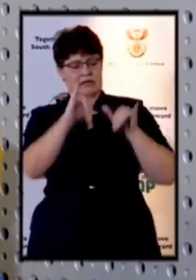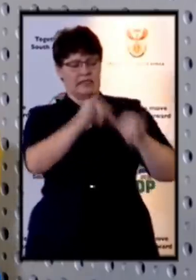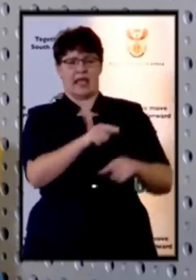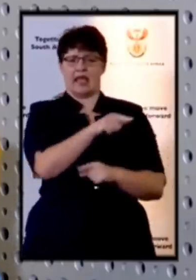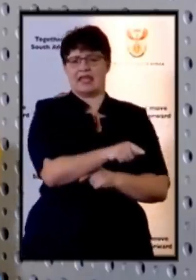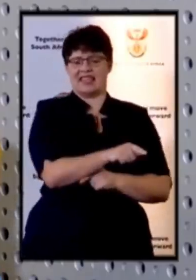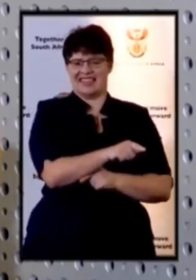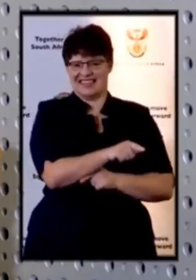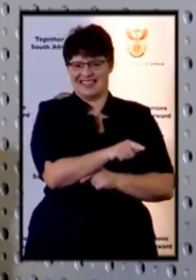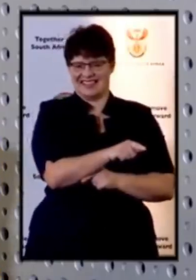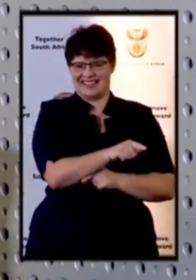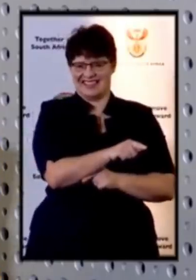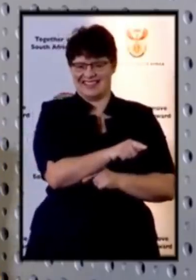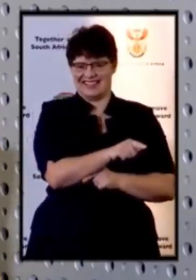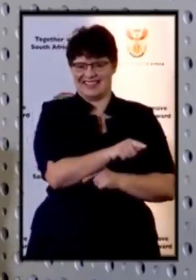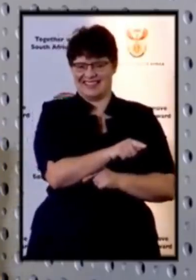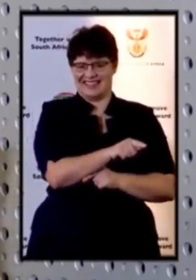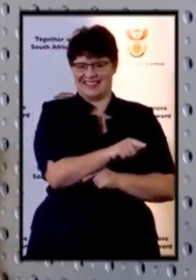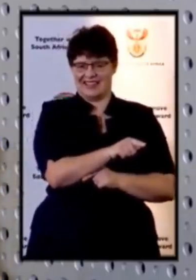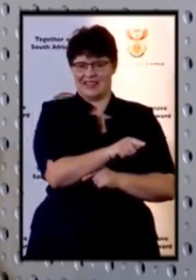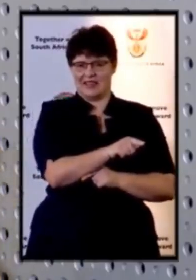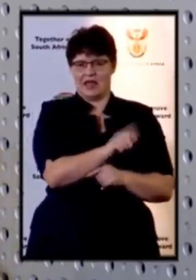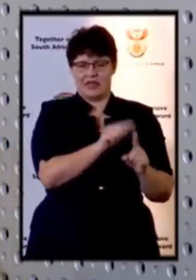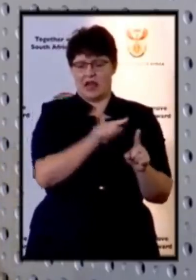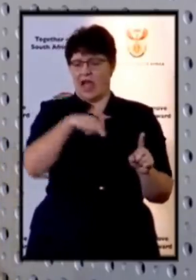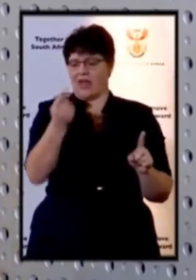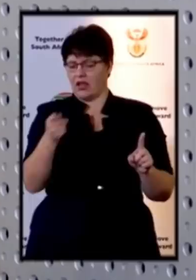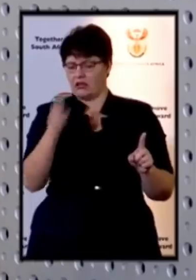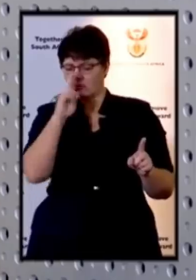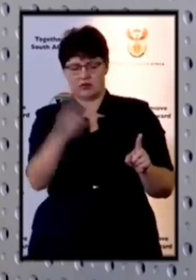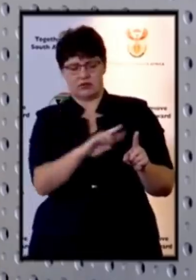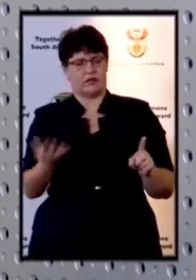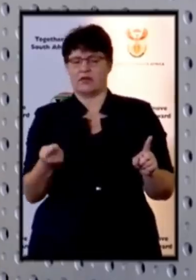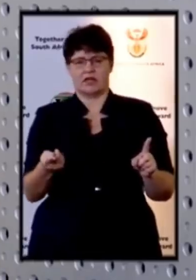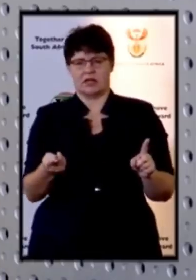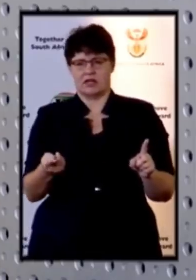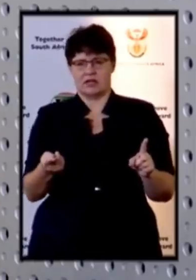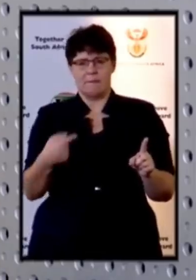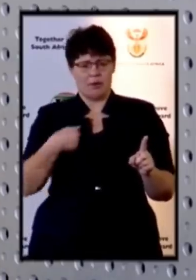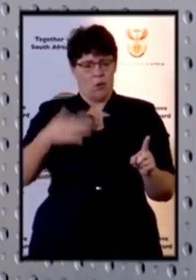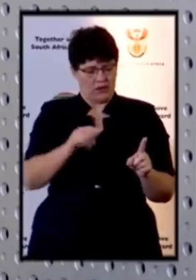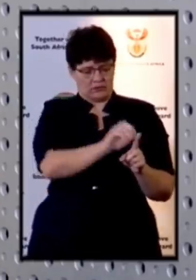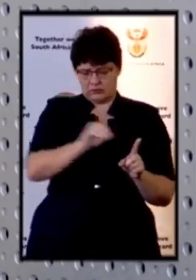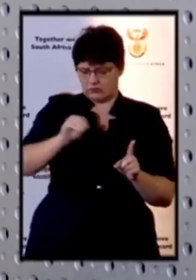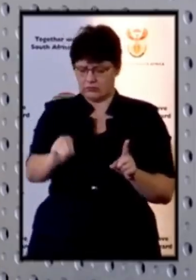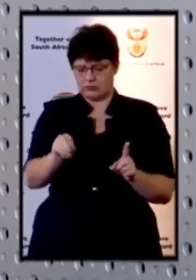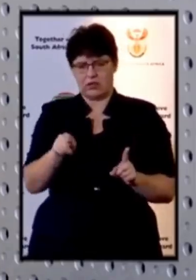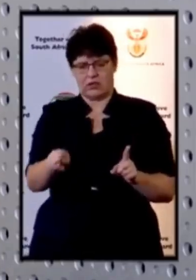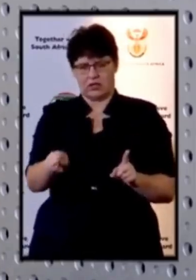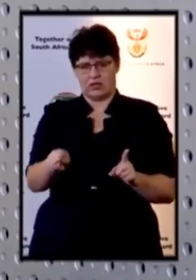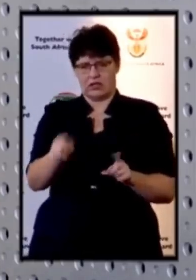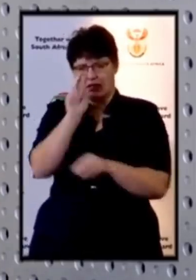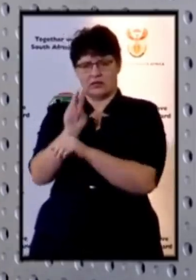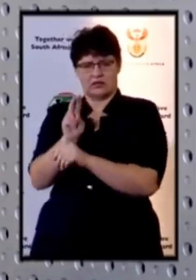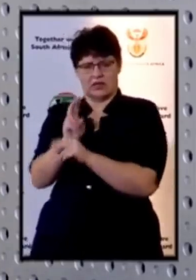in at one parent's place and now they need to move to another parent's place the minister